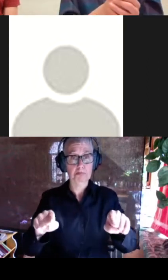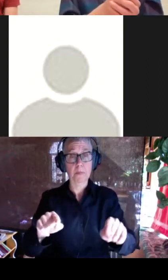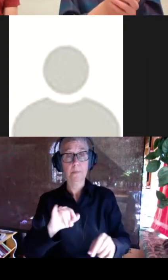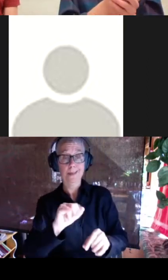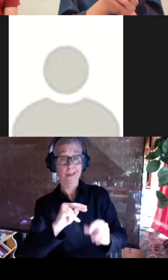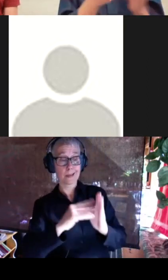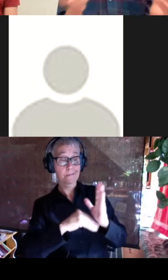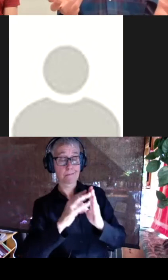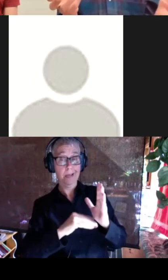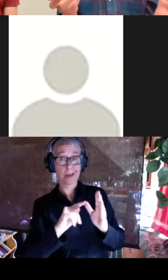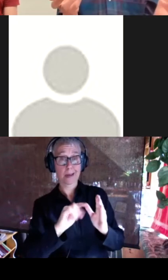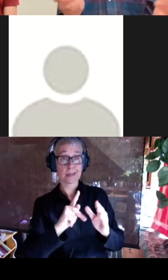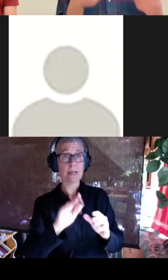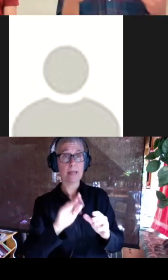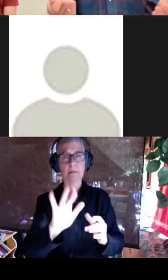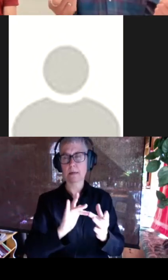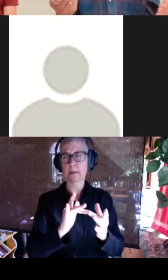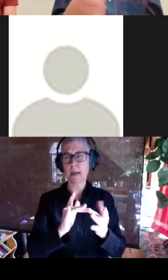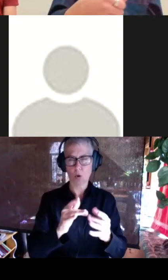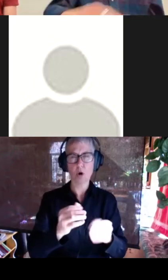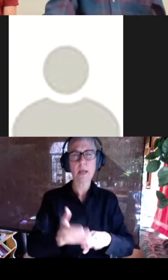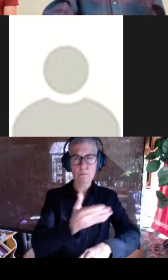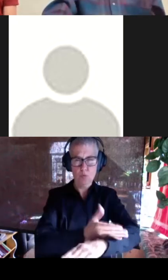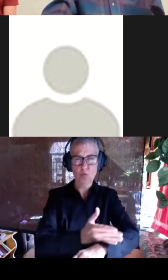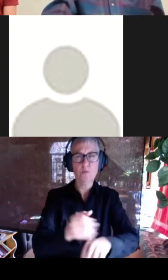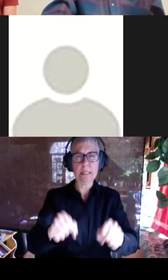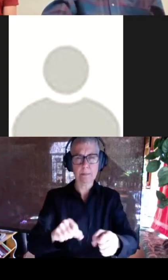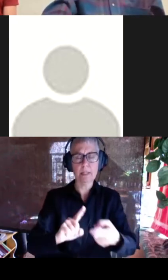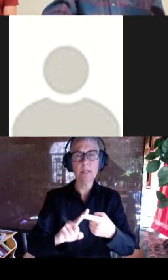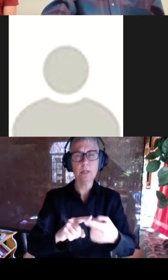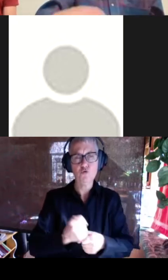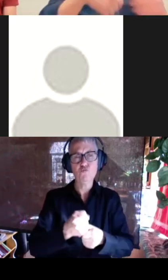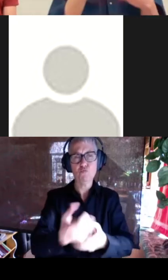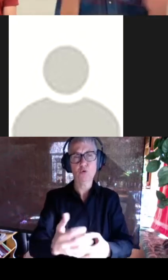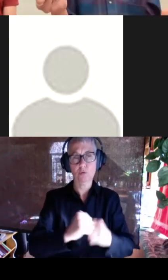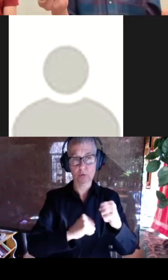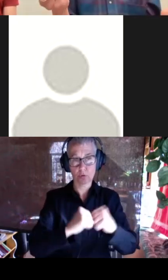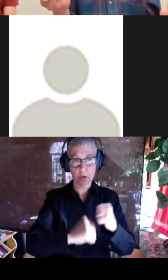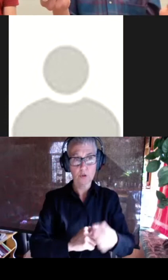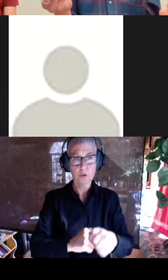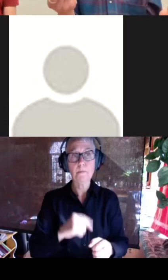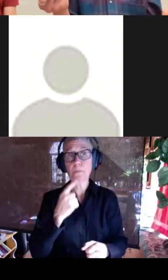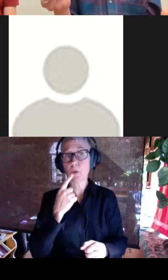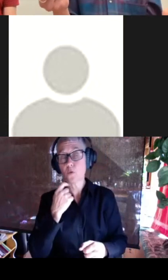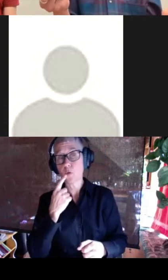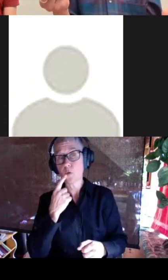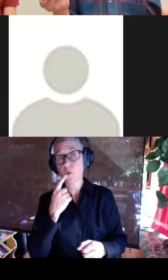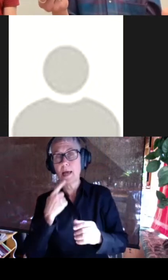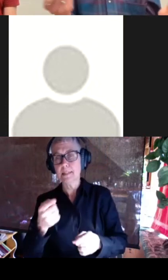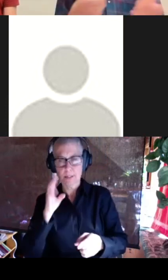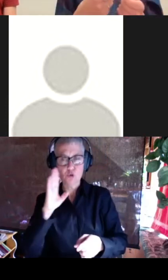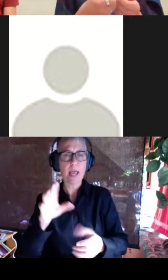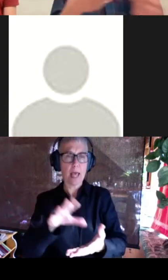the network improves its ability to produce structure. The red curve shows you you can learn fixed backbone sequence